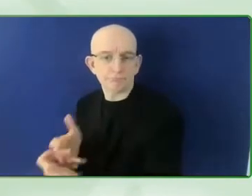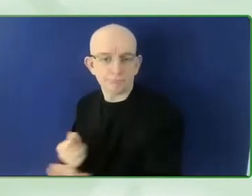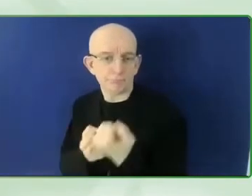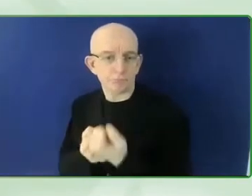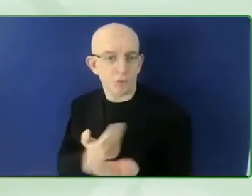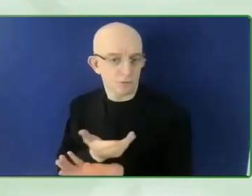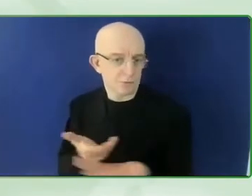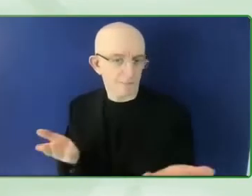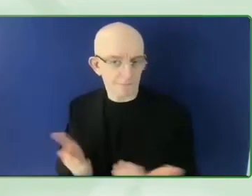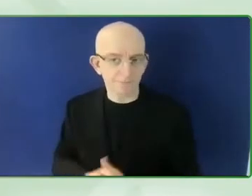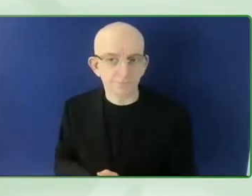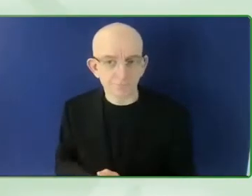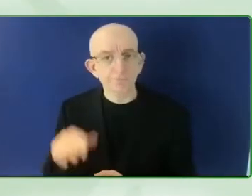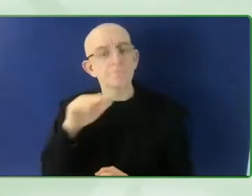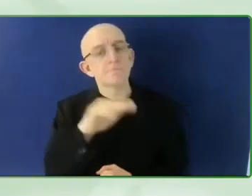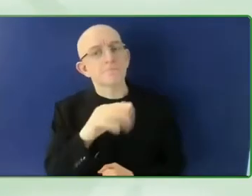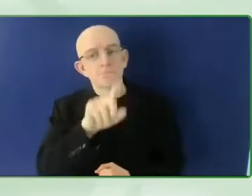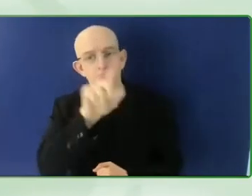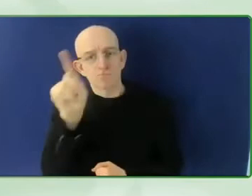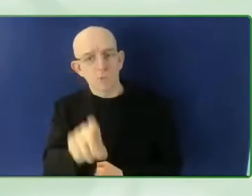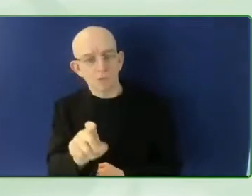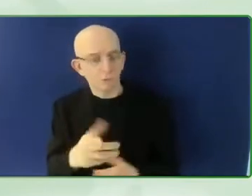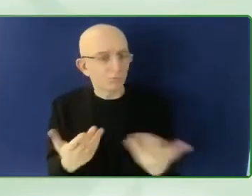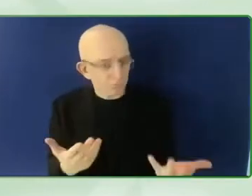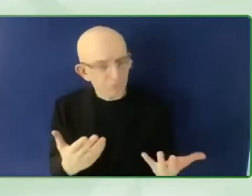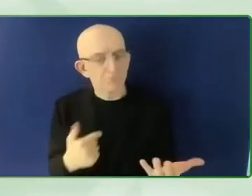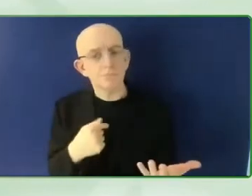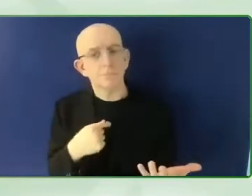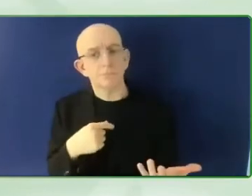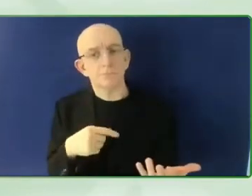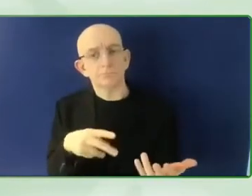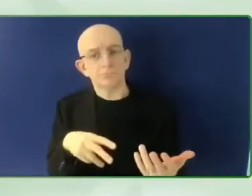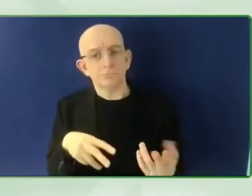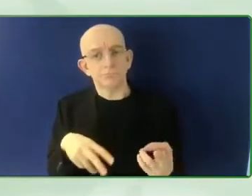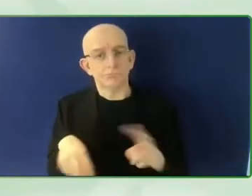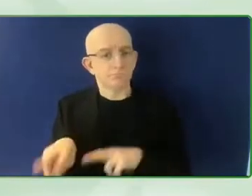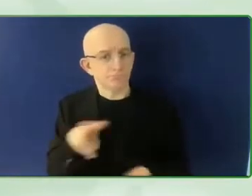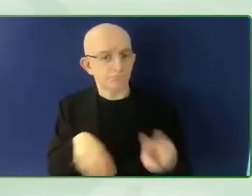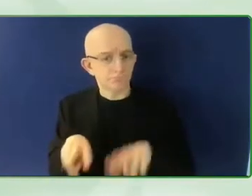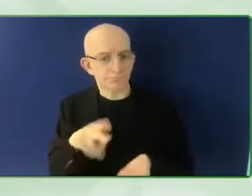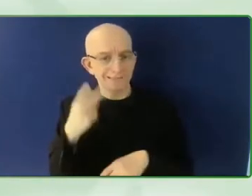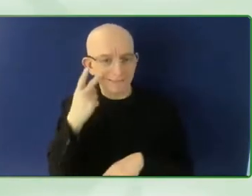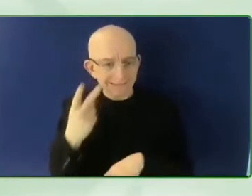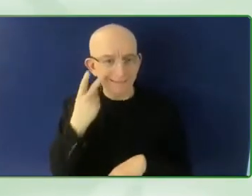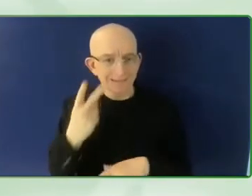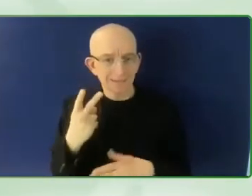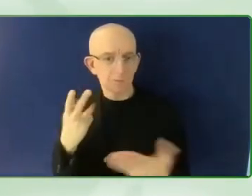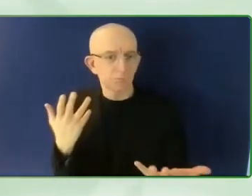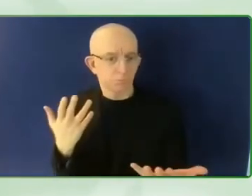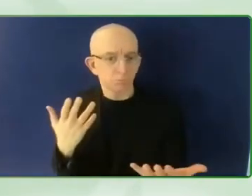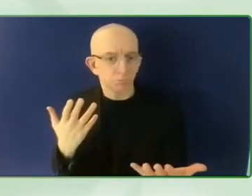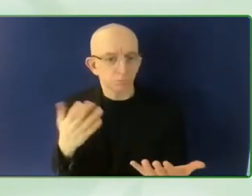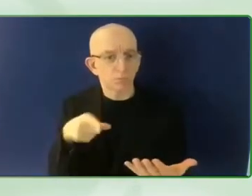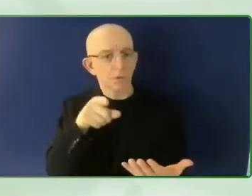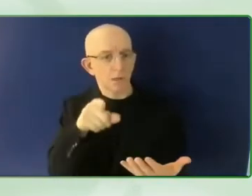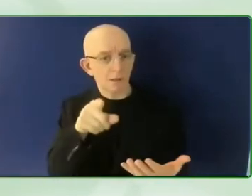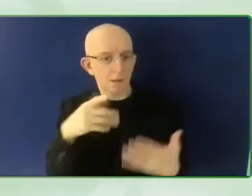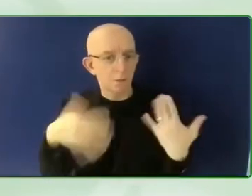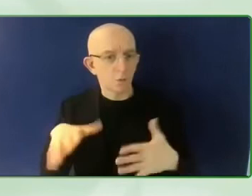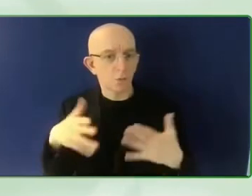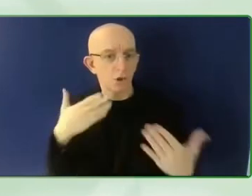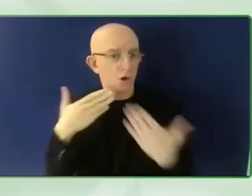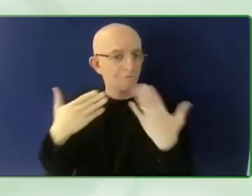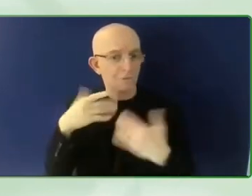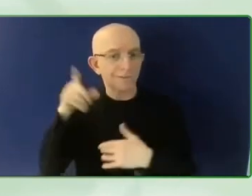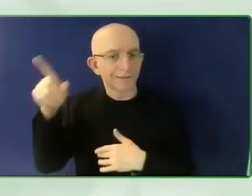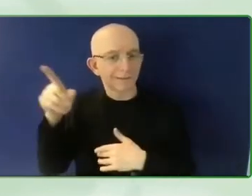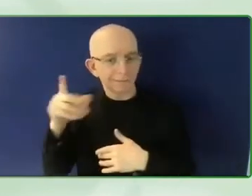this climate change global event. We see other people with disabilities at the forefront of solutions, whether